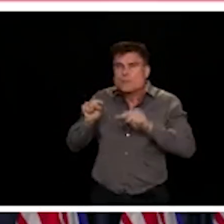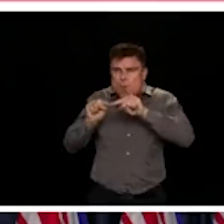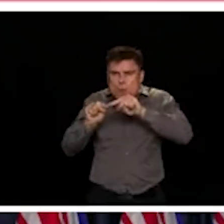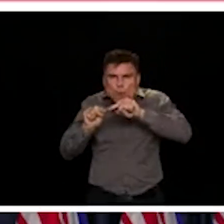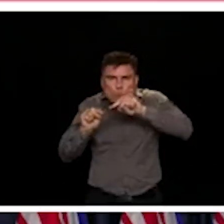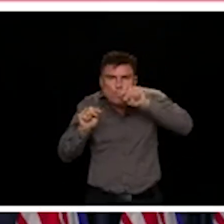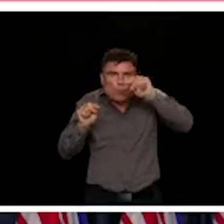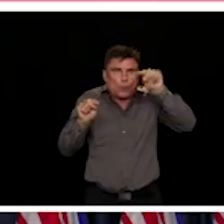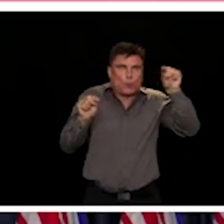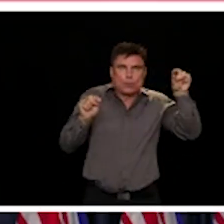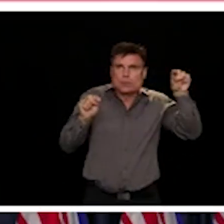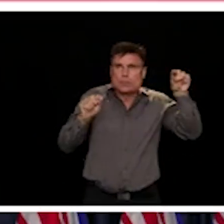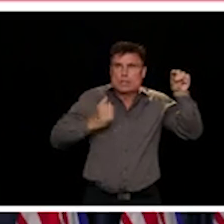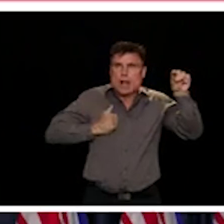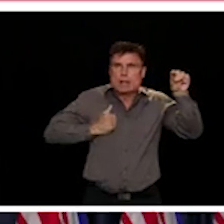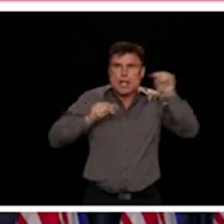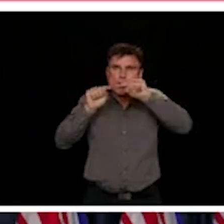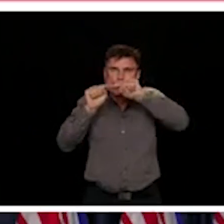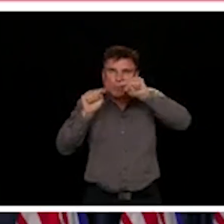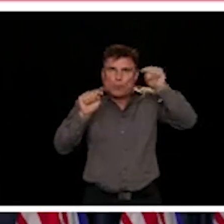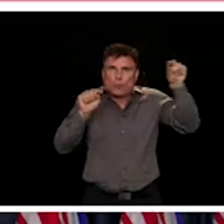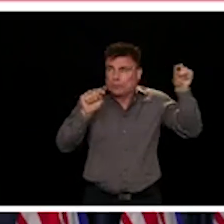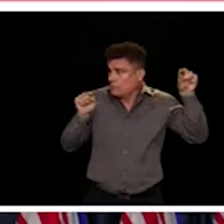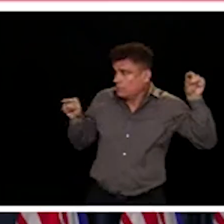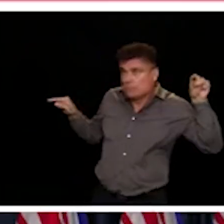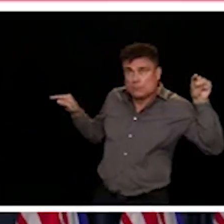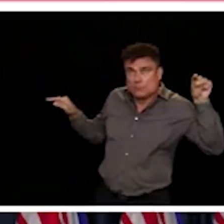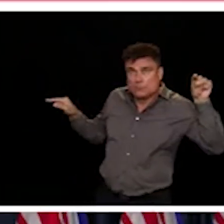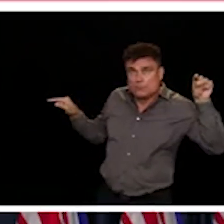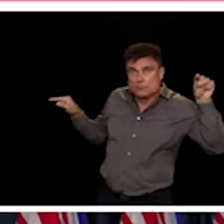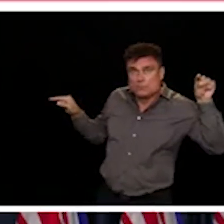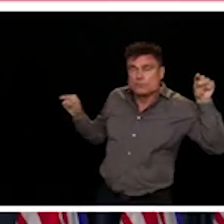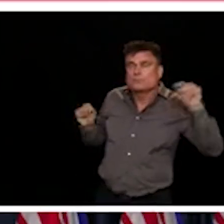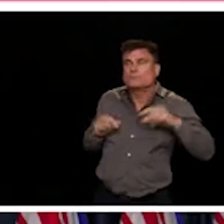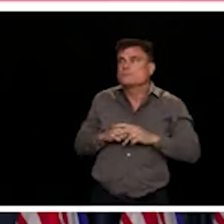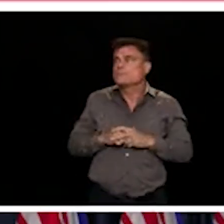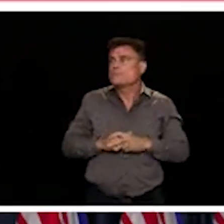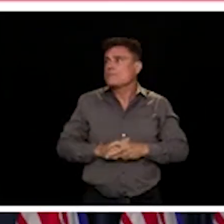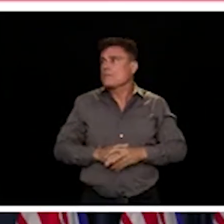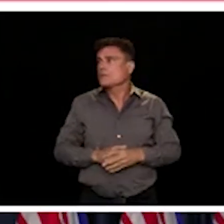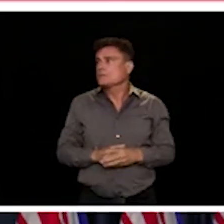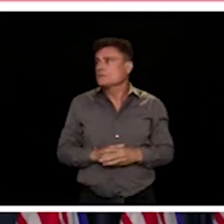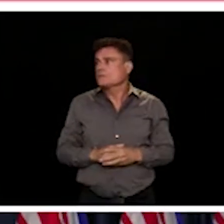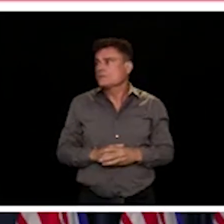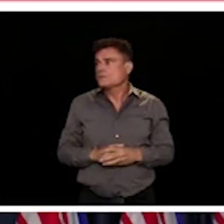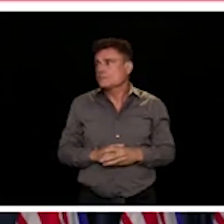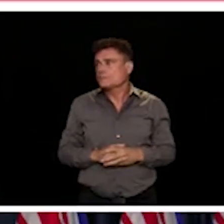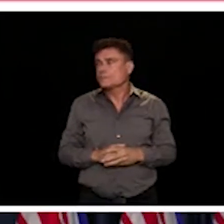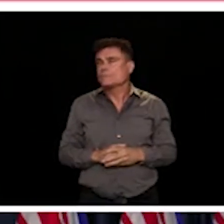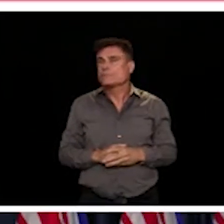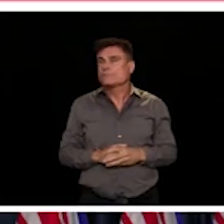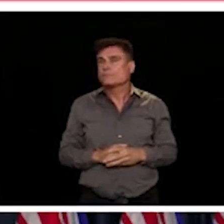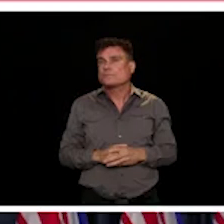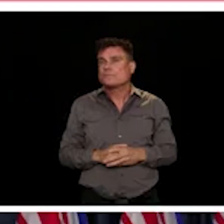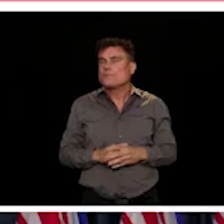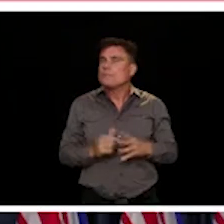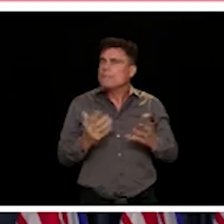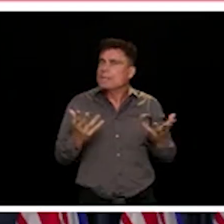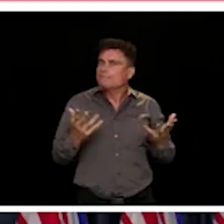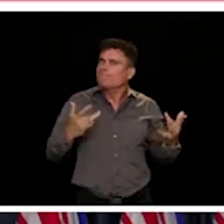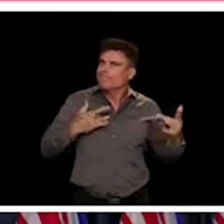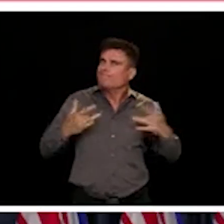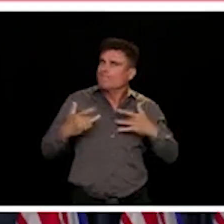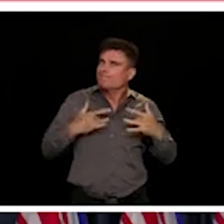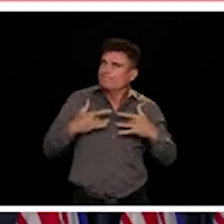concerning, of course, in this schematic is the increase that we continue to see in a number of countries, particularly